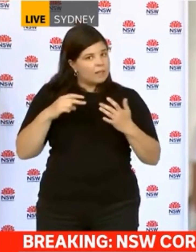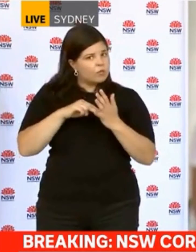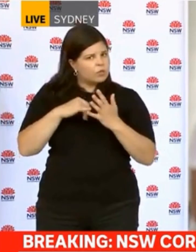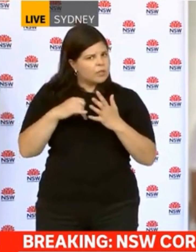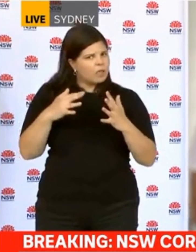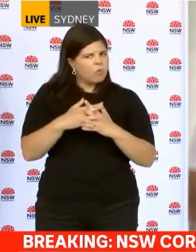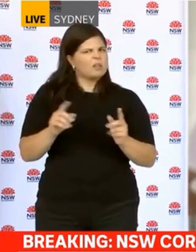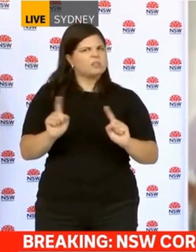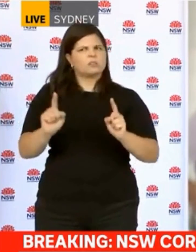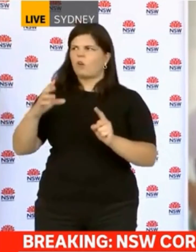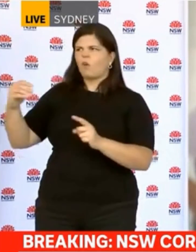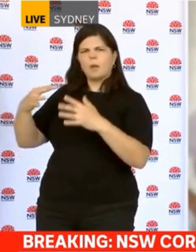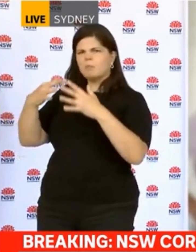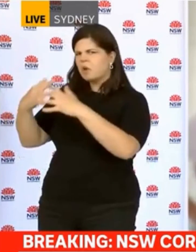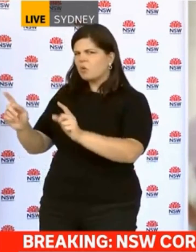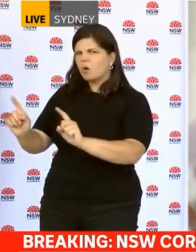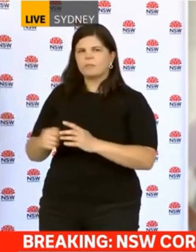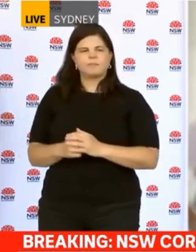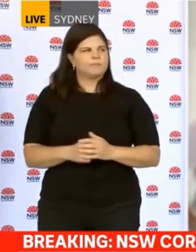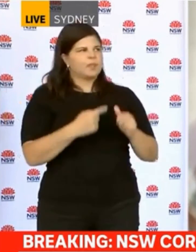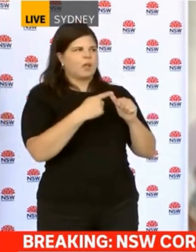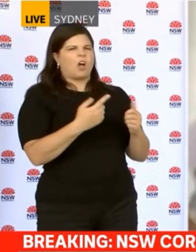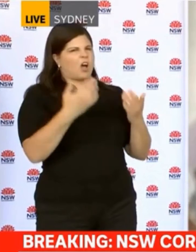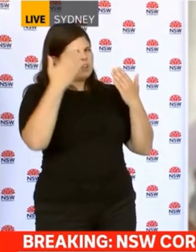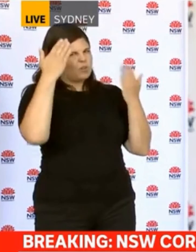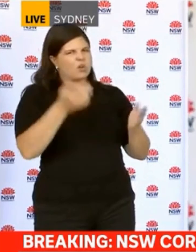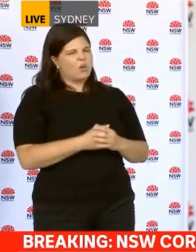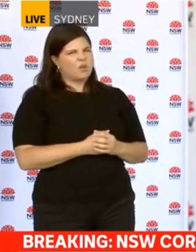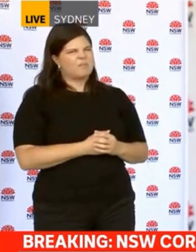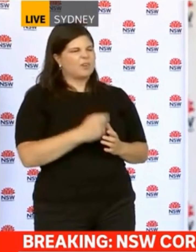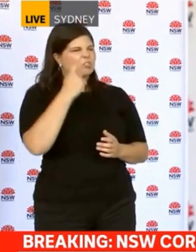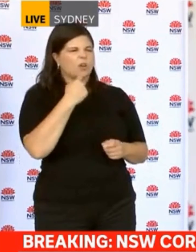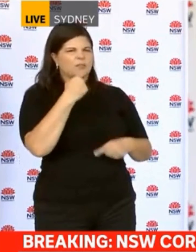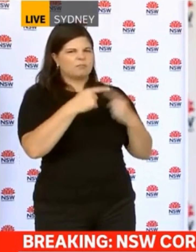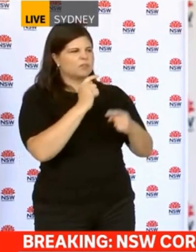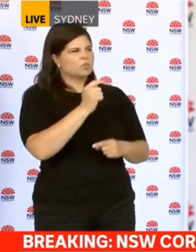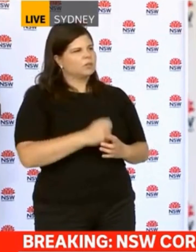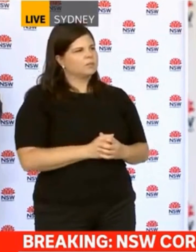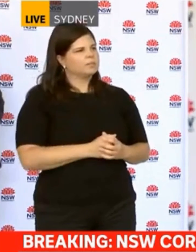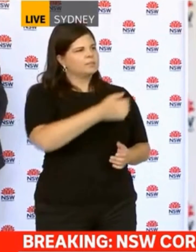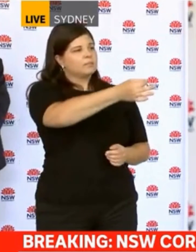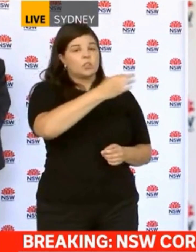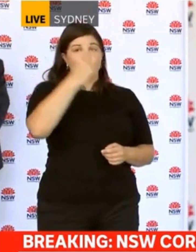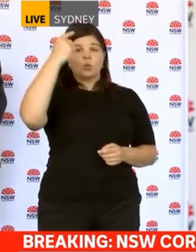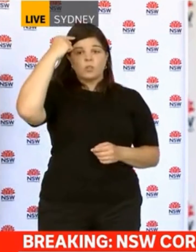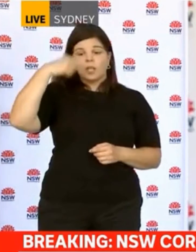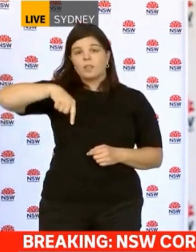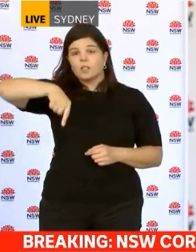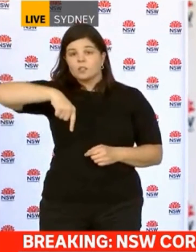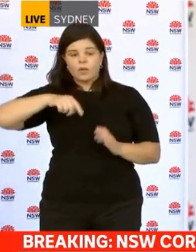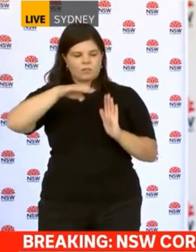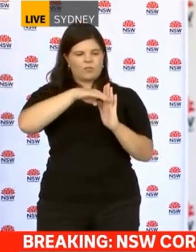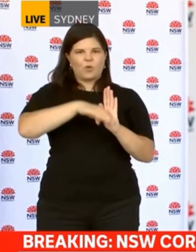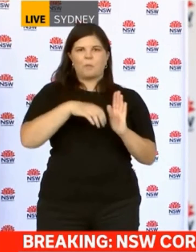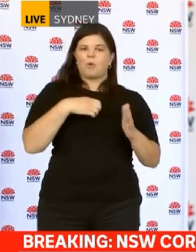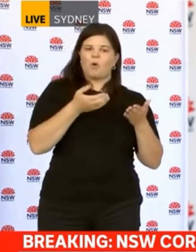Wales, that family? Or can you advise if they were... I don't know, but we'll try and provide that information. Premier, there any chance that we'll see any restrictions eased